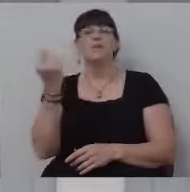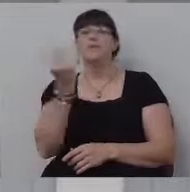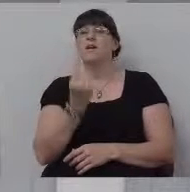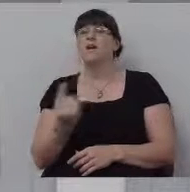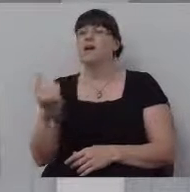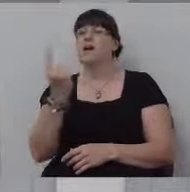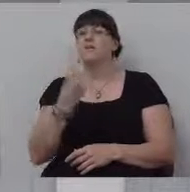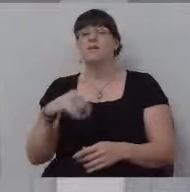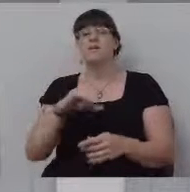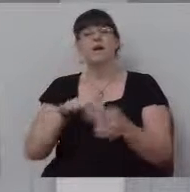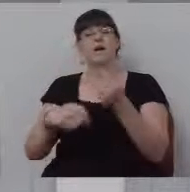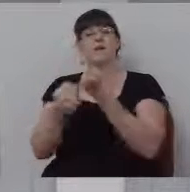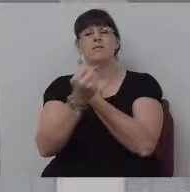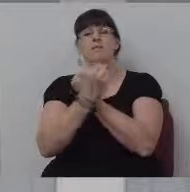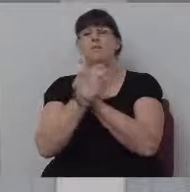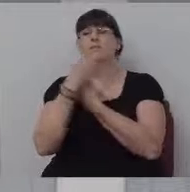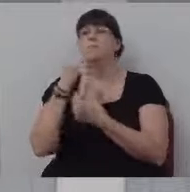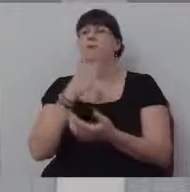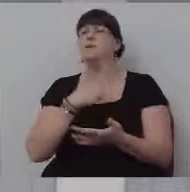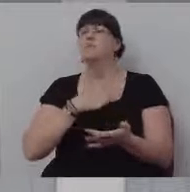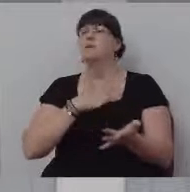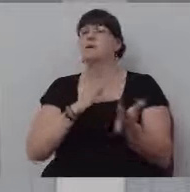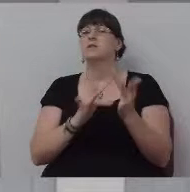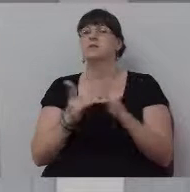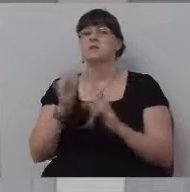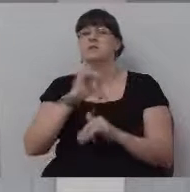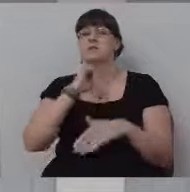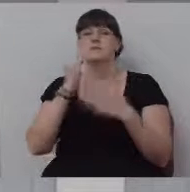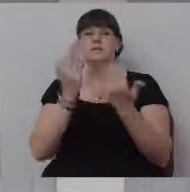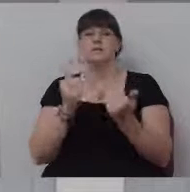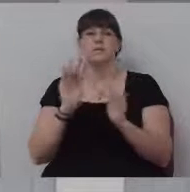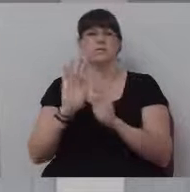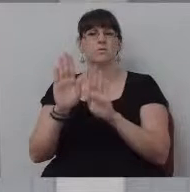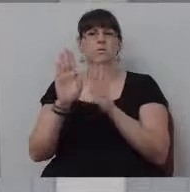I love thee my Jesus, it is now. Wonderful, wonderful song tonight.